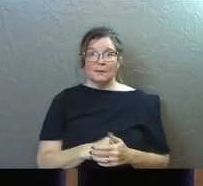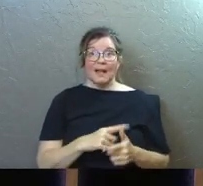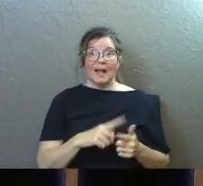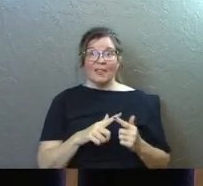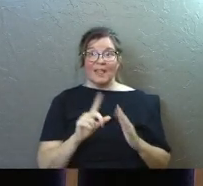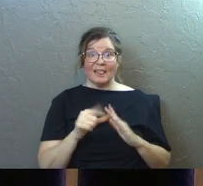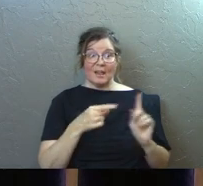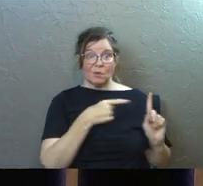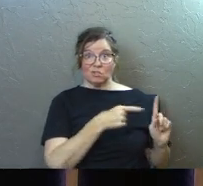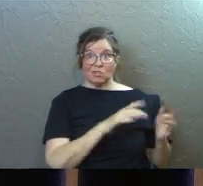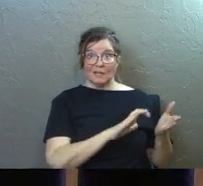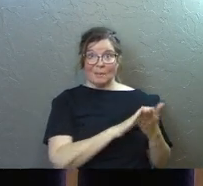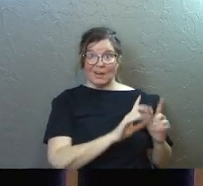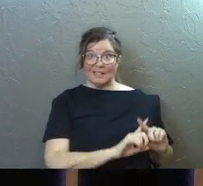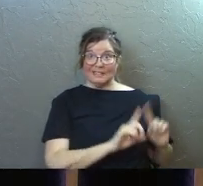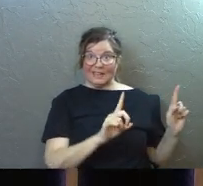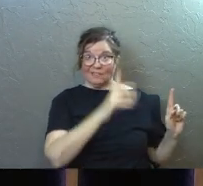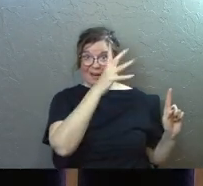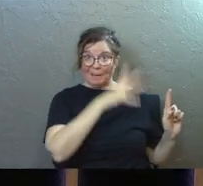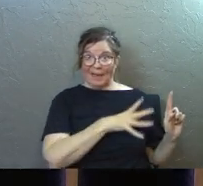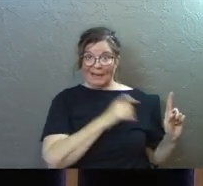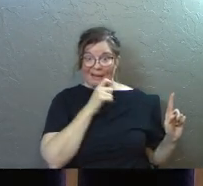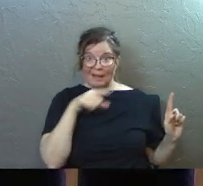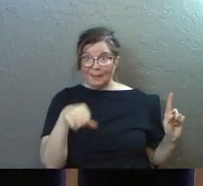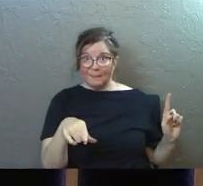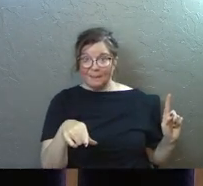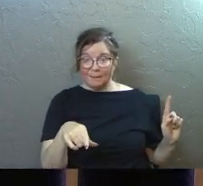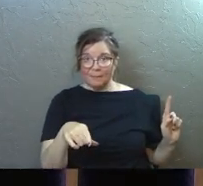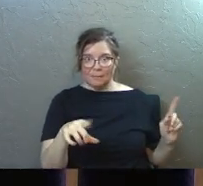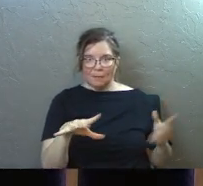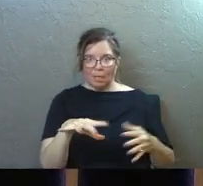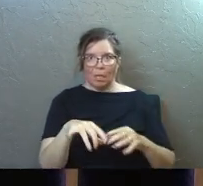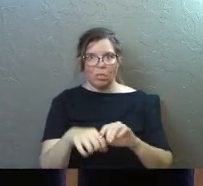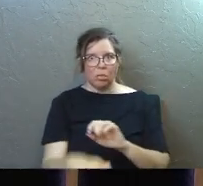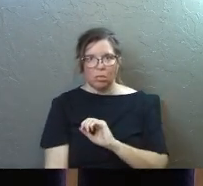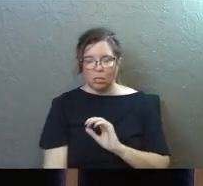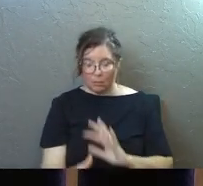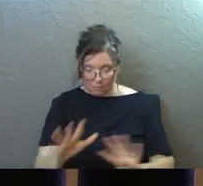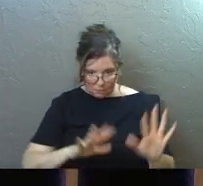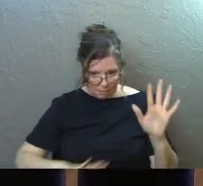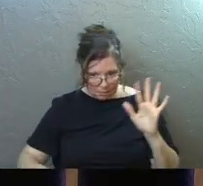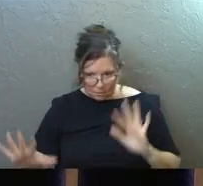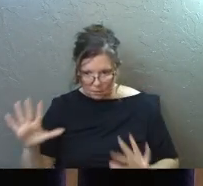And then when she married another man, it crushed him.